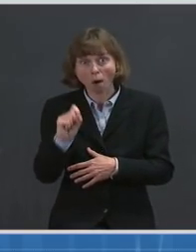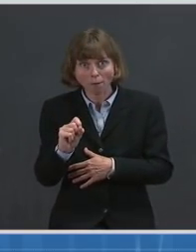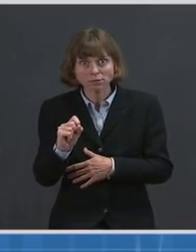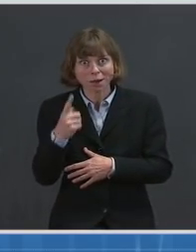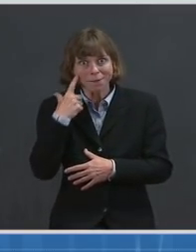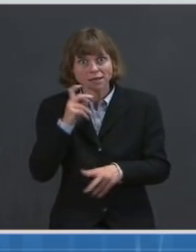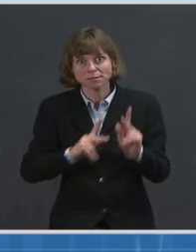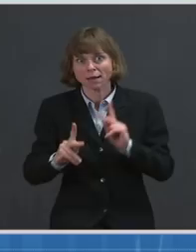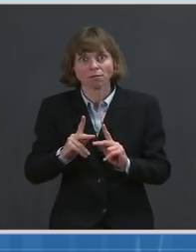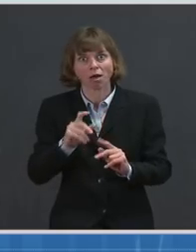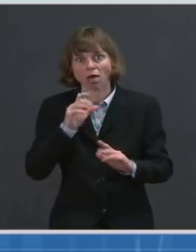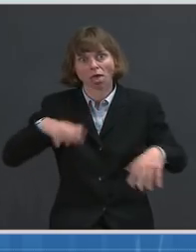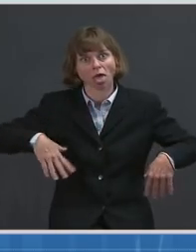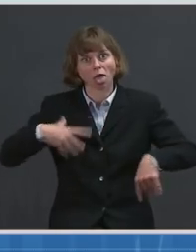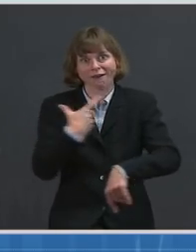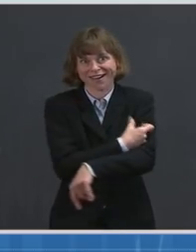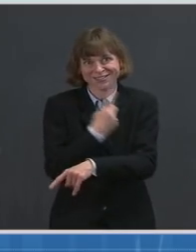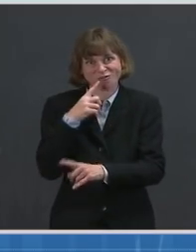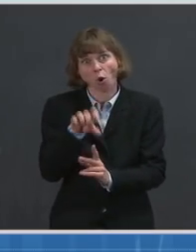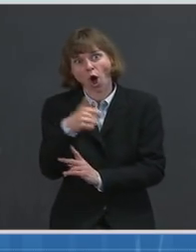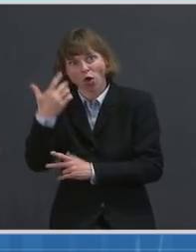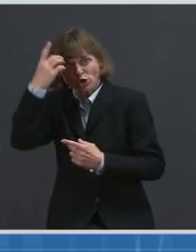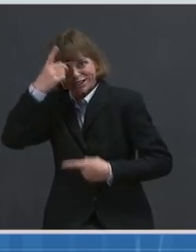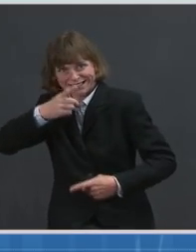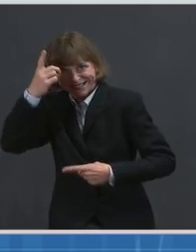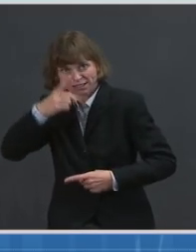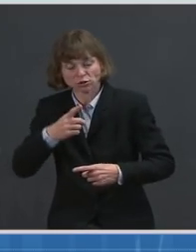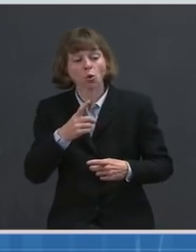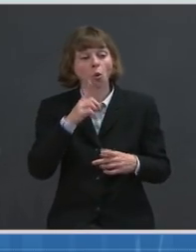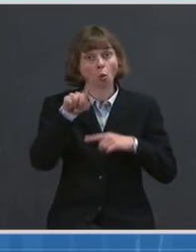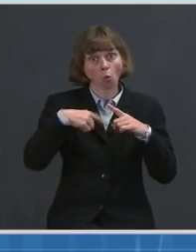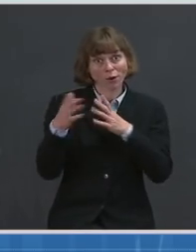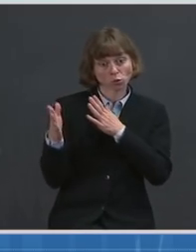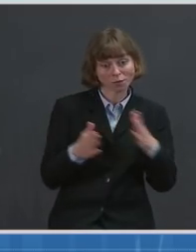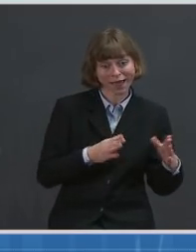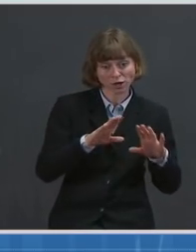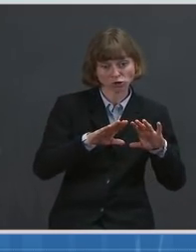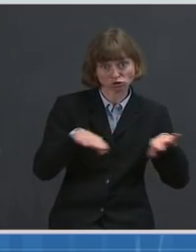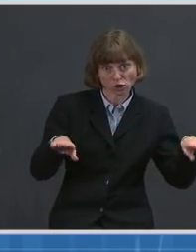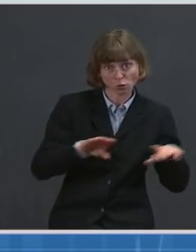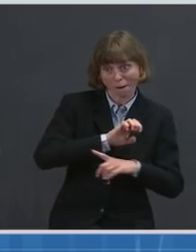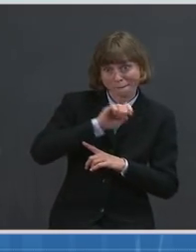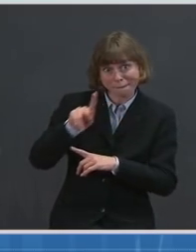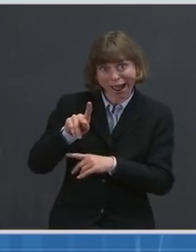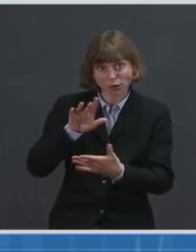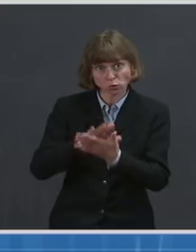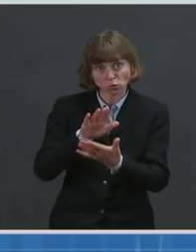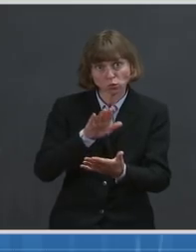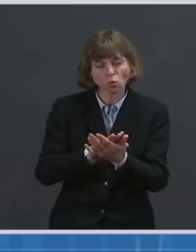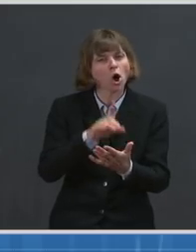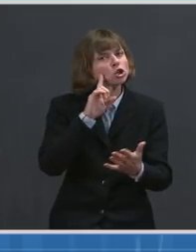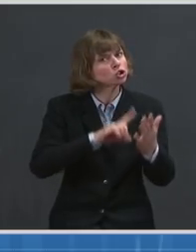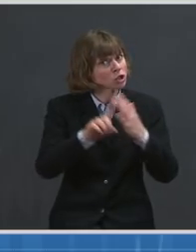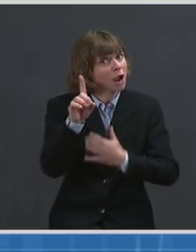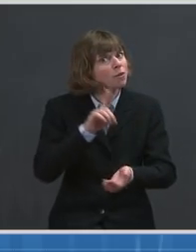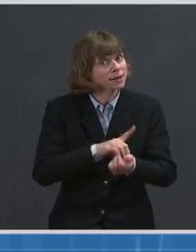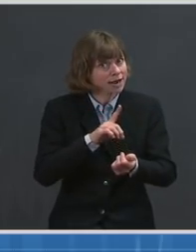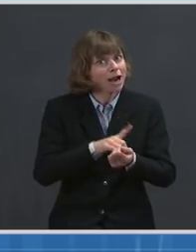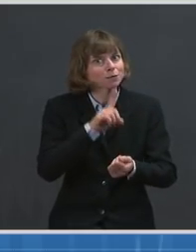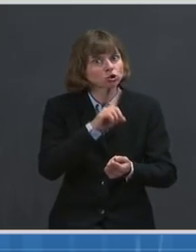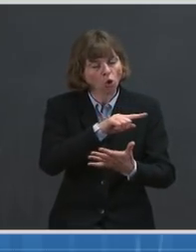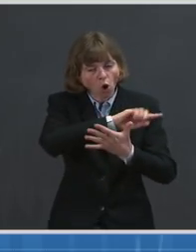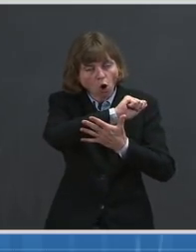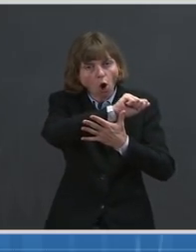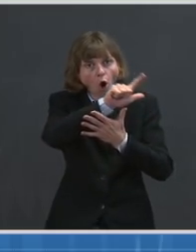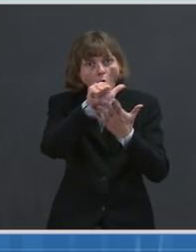When planning for your child's safe return to childcare programs or to school, please check with your child's doctor to make sure that they are up to